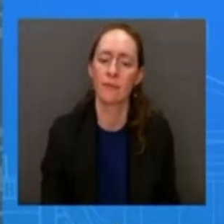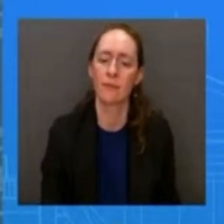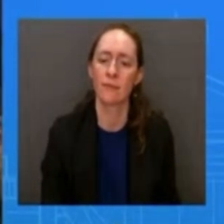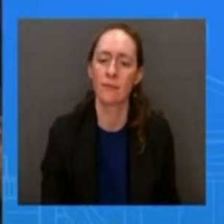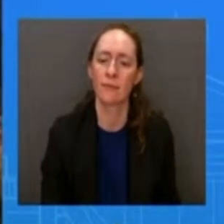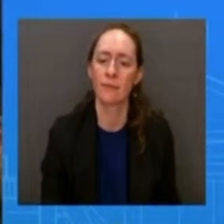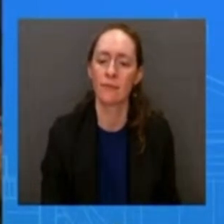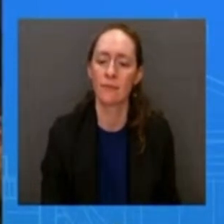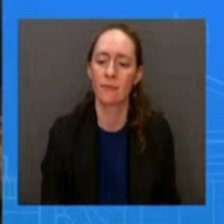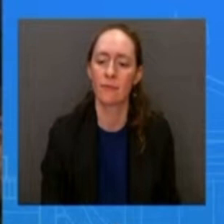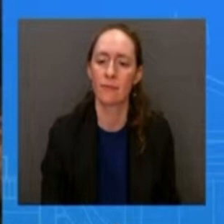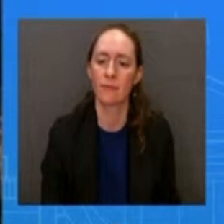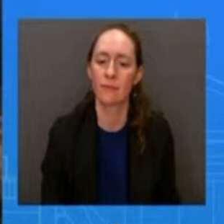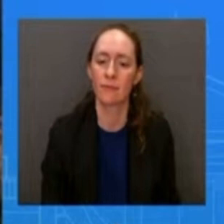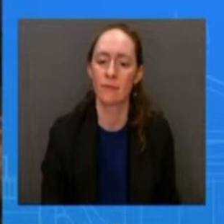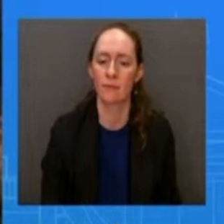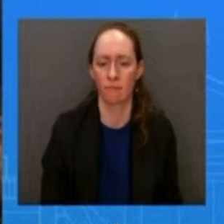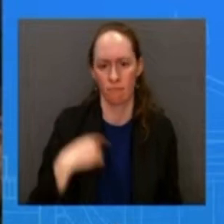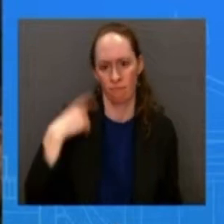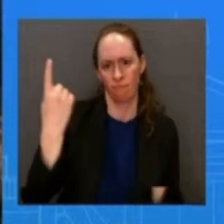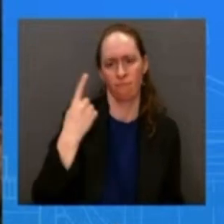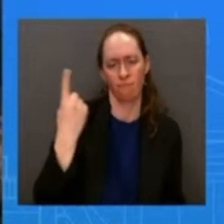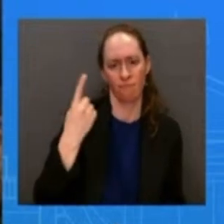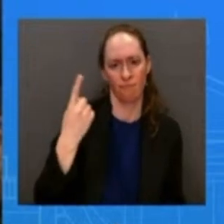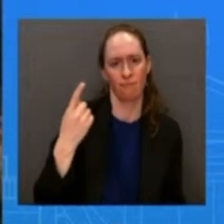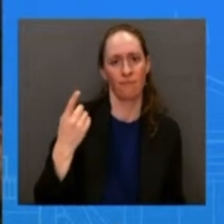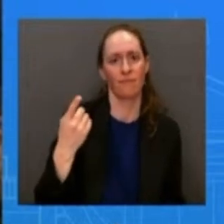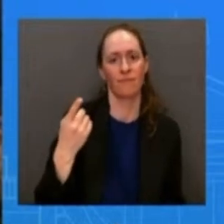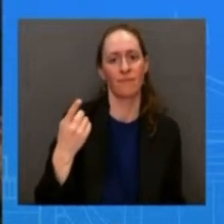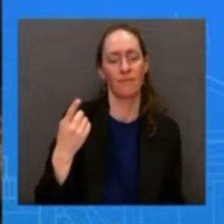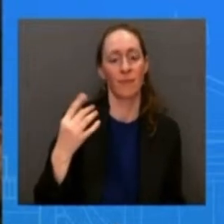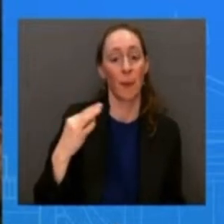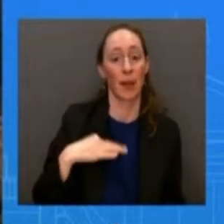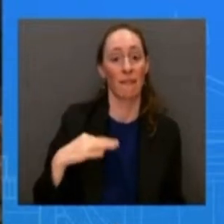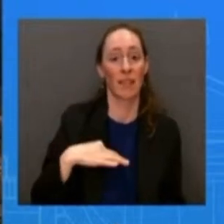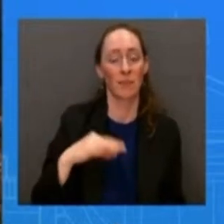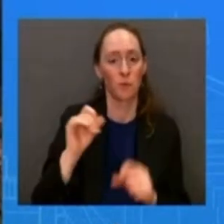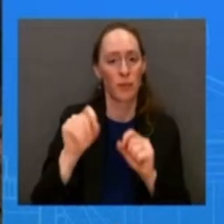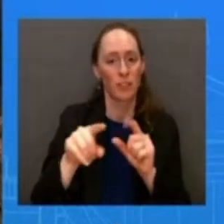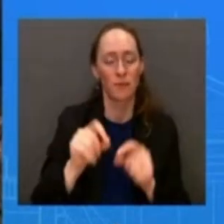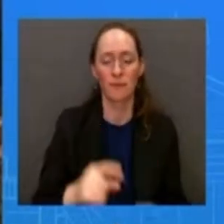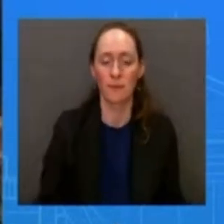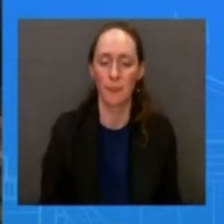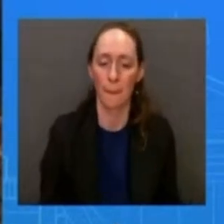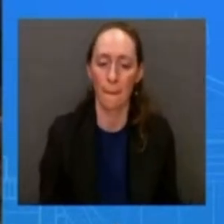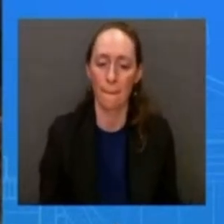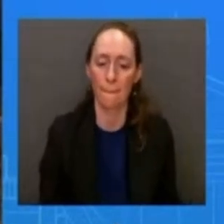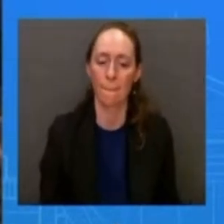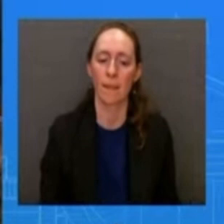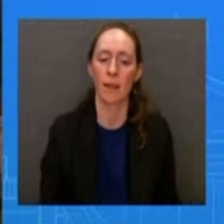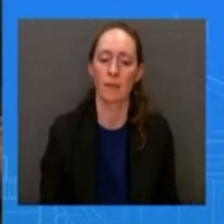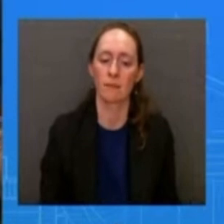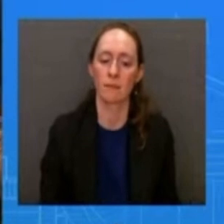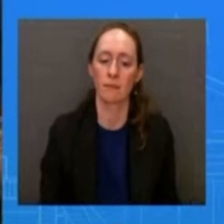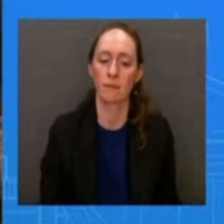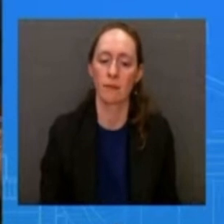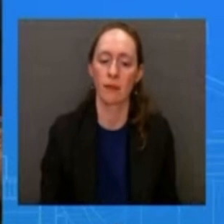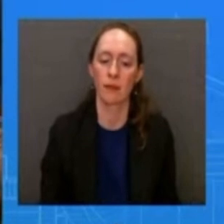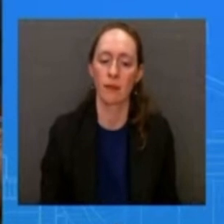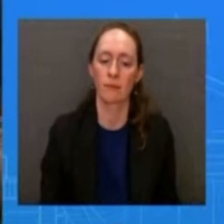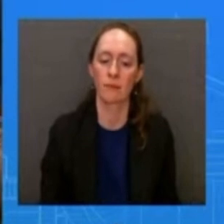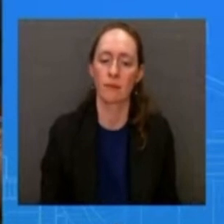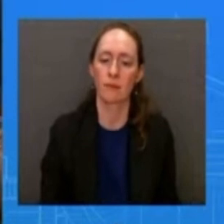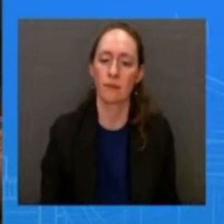asking questions this late in the briefing is that you don't have to be concerned with advancing the story incrementally of the day you can just ask about sort of broader things